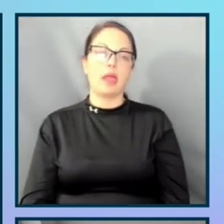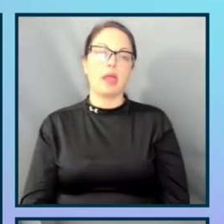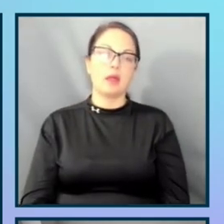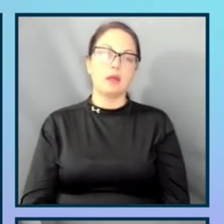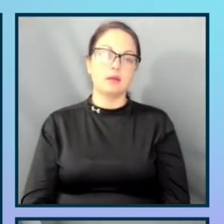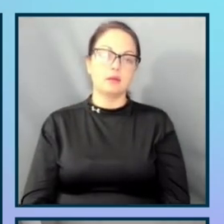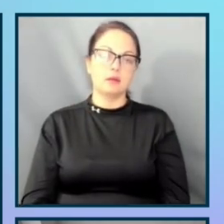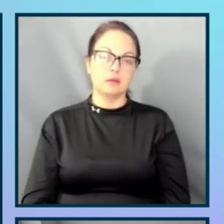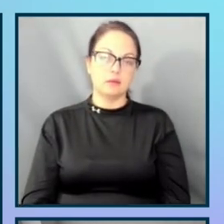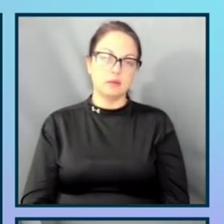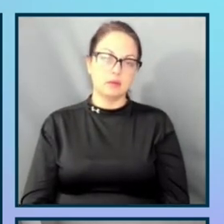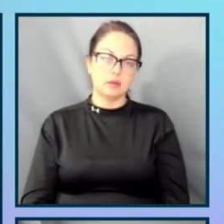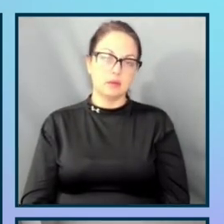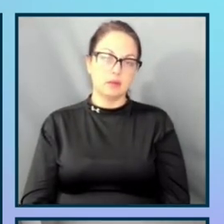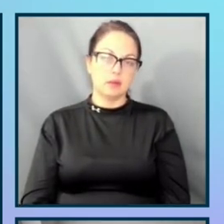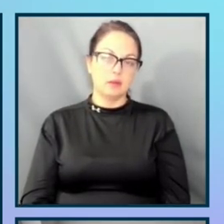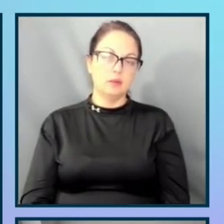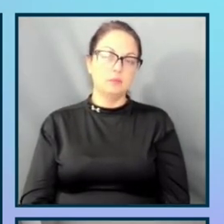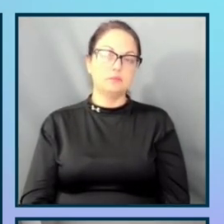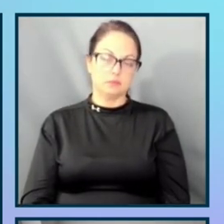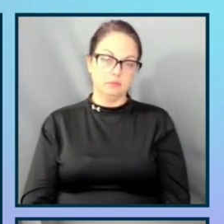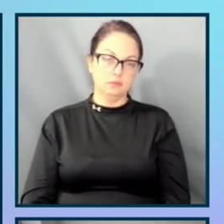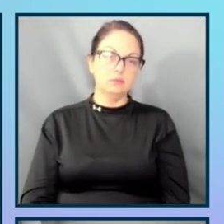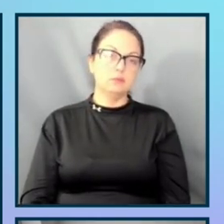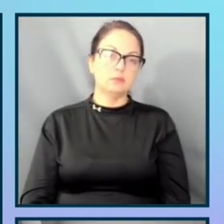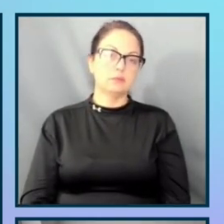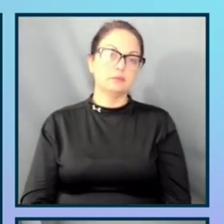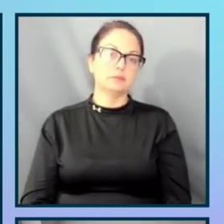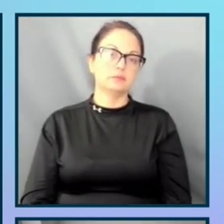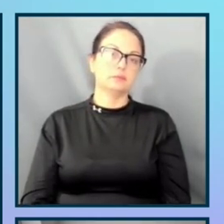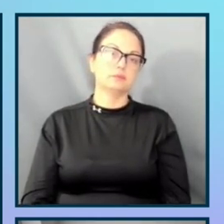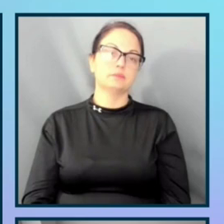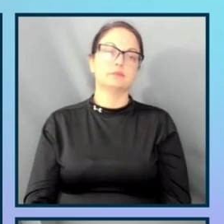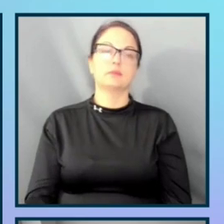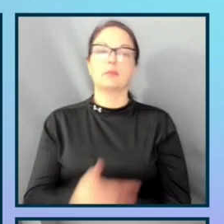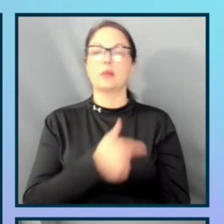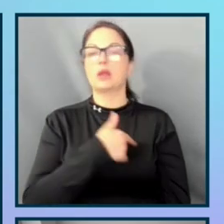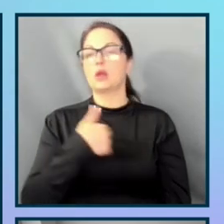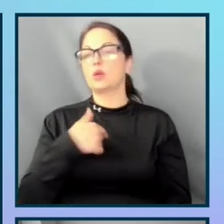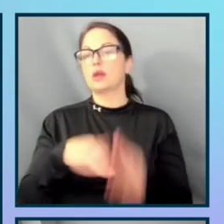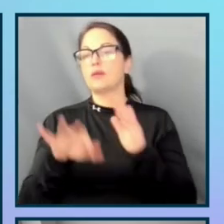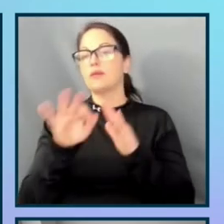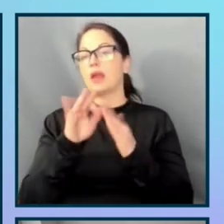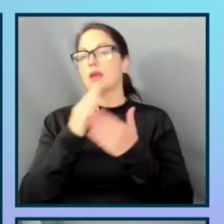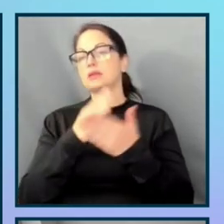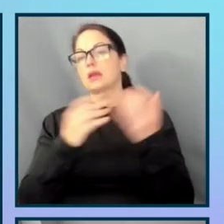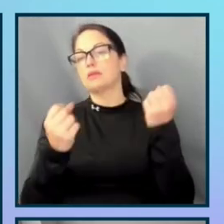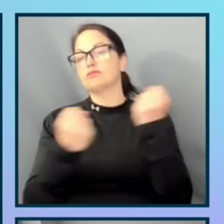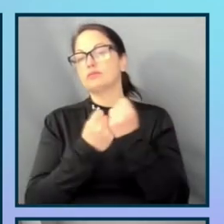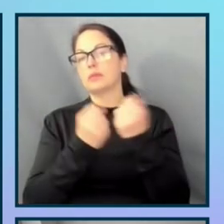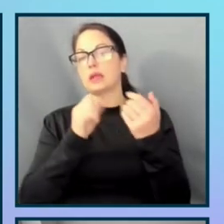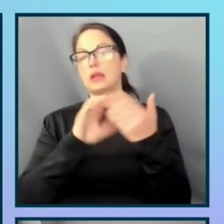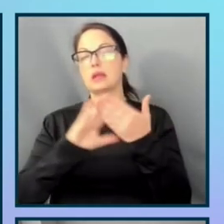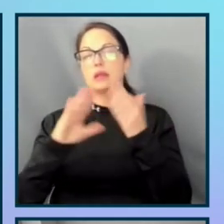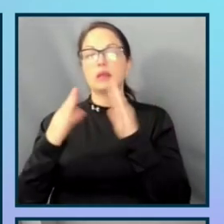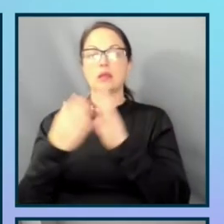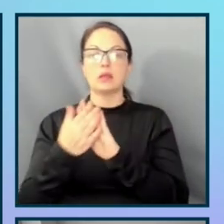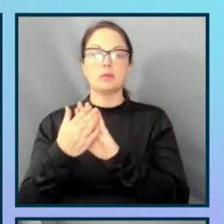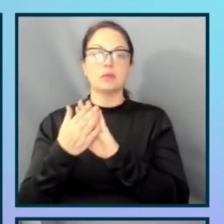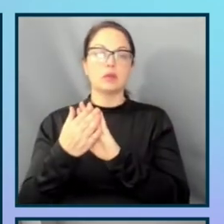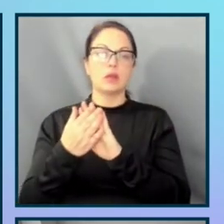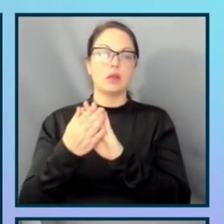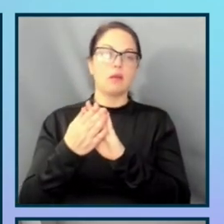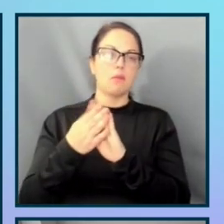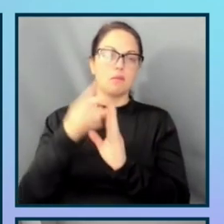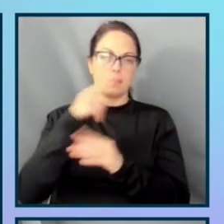We found some bridges that is already in the community. Black Gaming Created Program by Meta, an